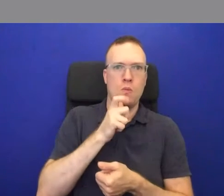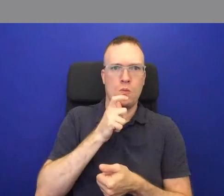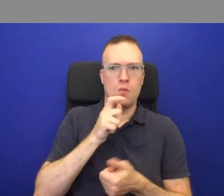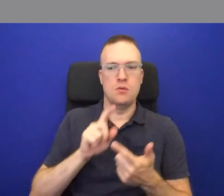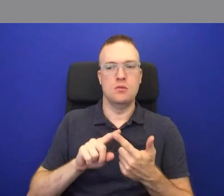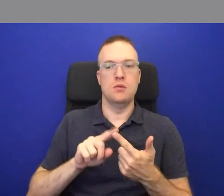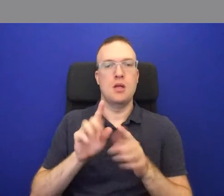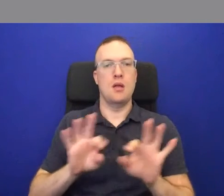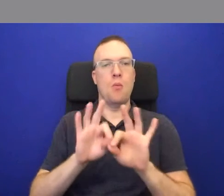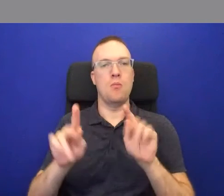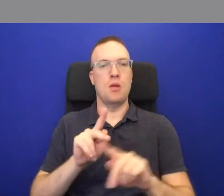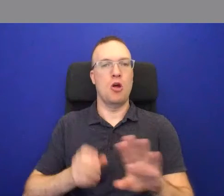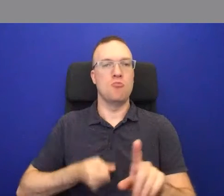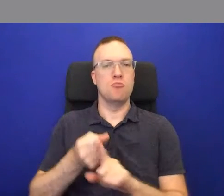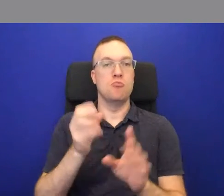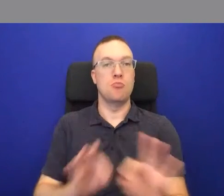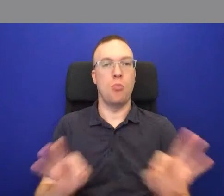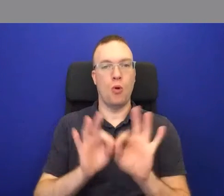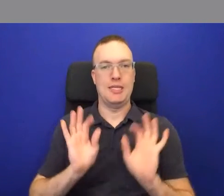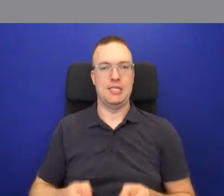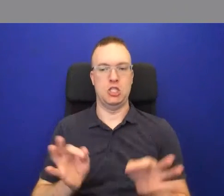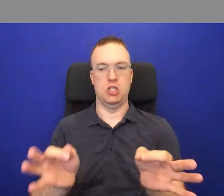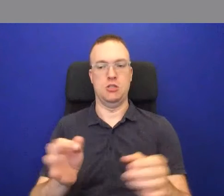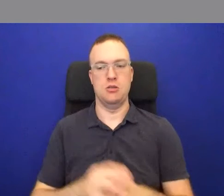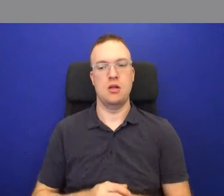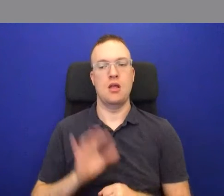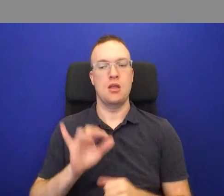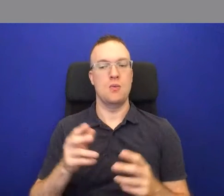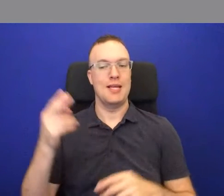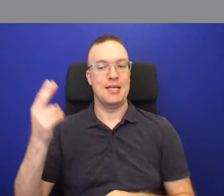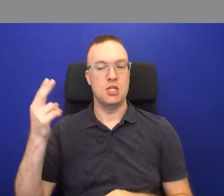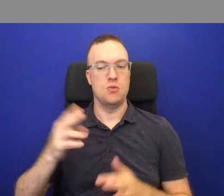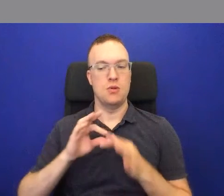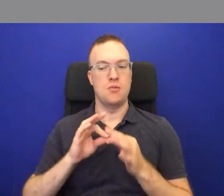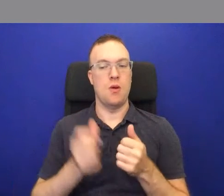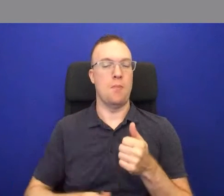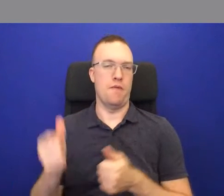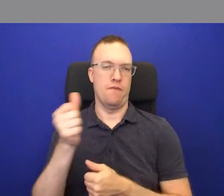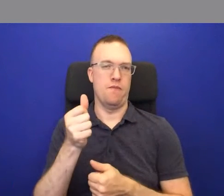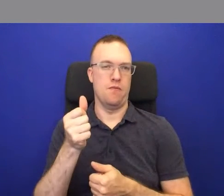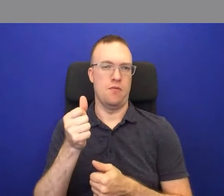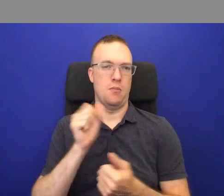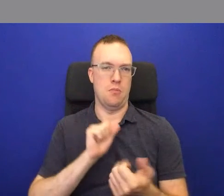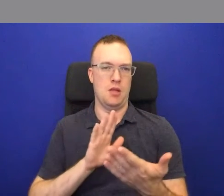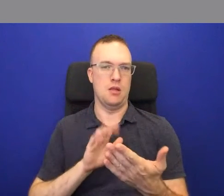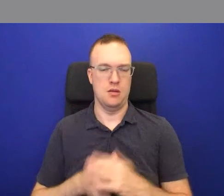people who made important decisions. And that's a the history from above method.